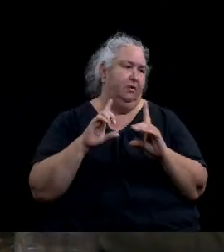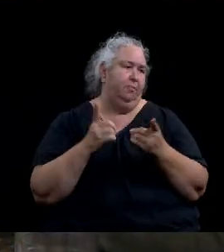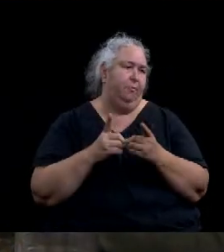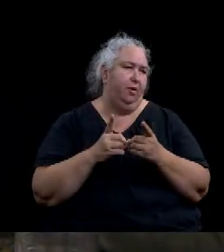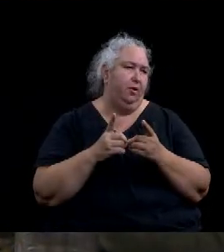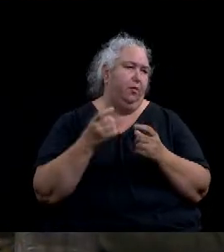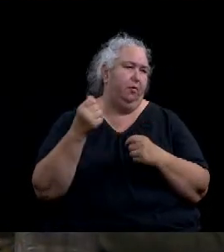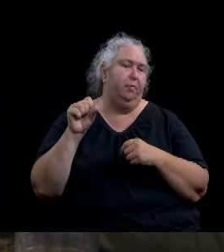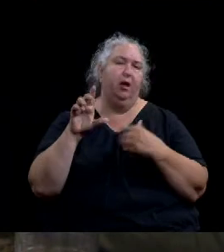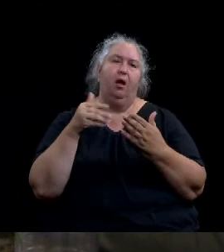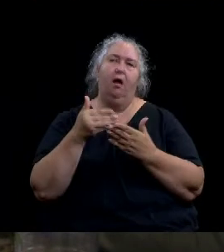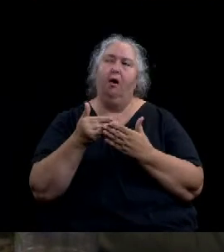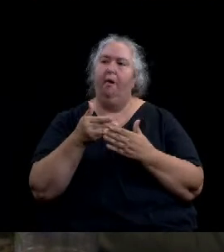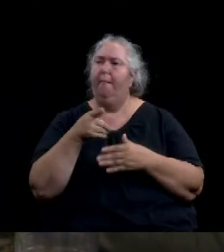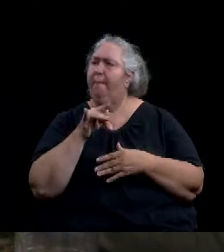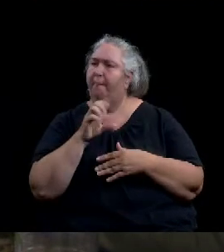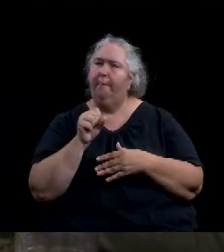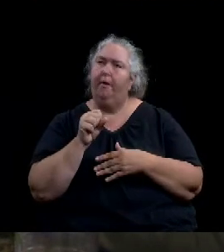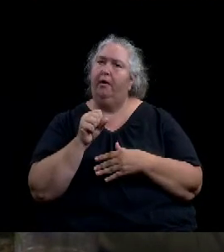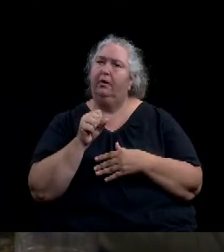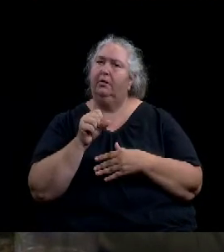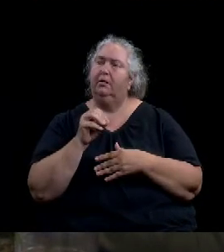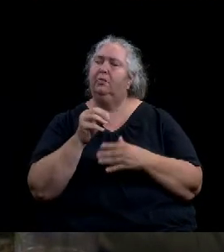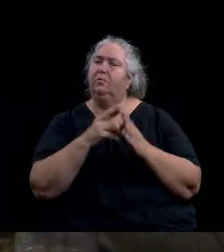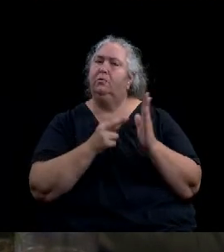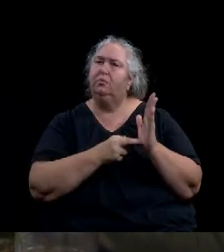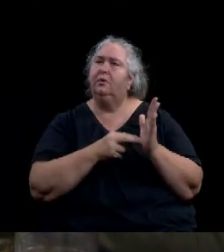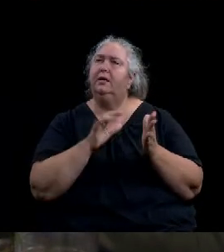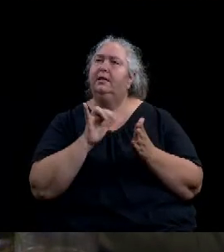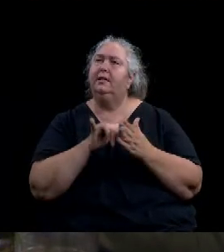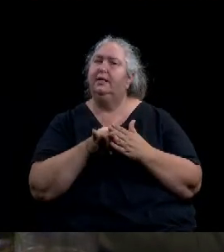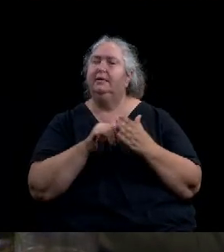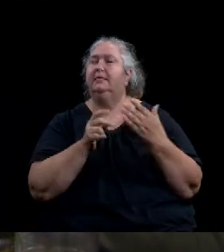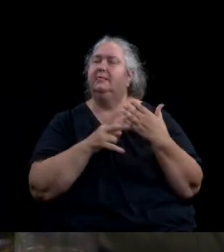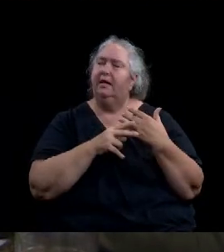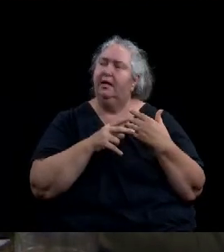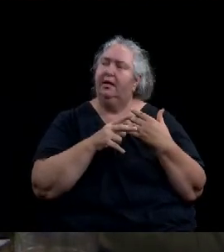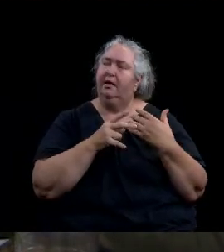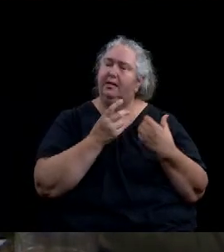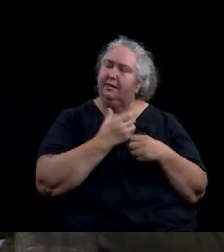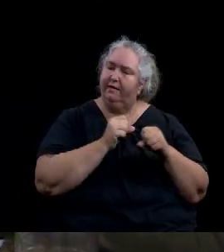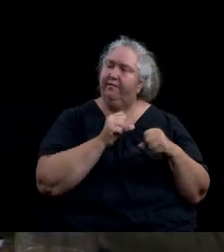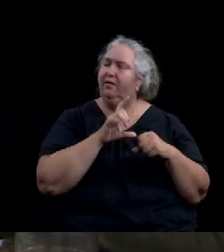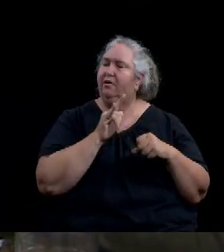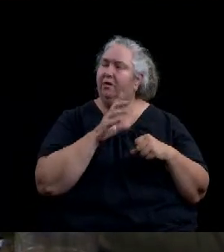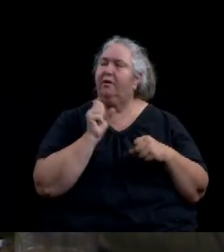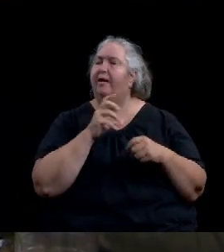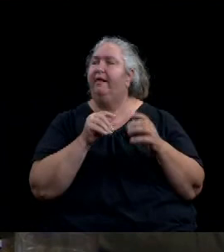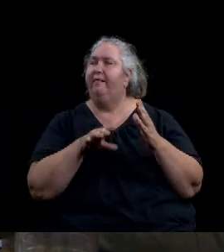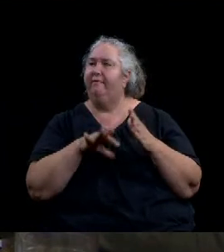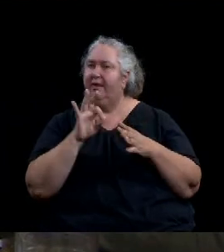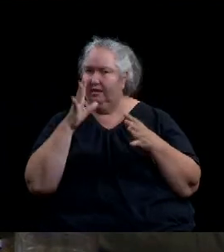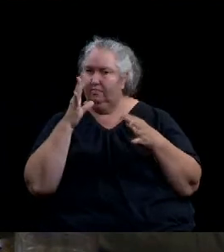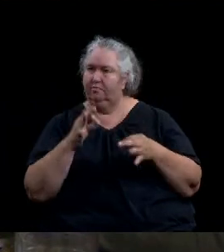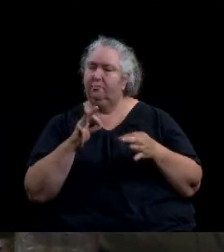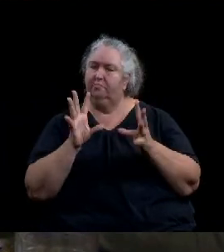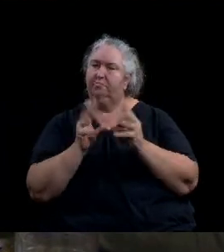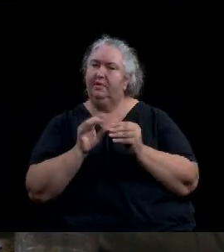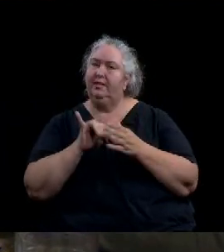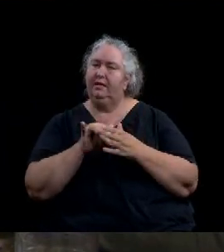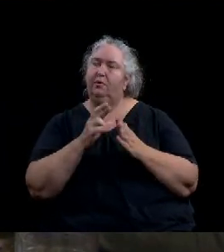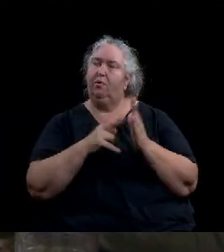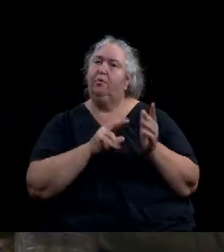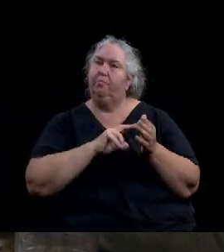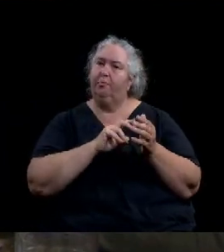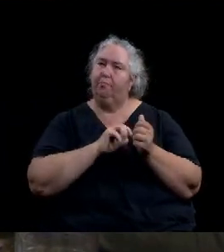providing a savings clause, providing for an effective date, and finally determining the meeting at which this ordinance is passed to open to the public as required by law. This ordinance comes to